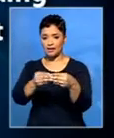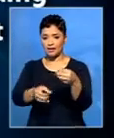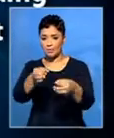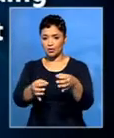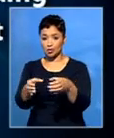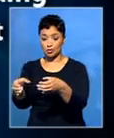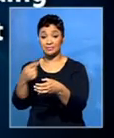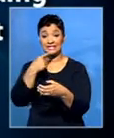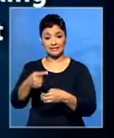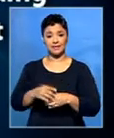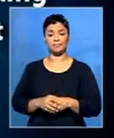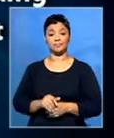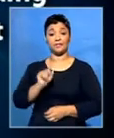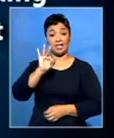To successfully restore the dignity